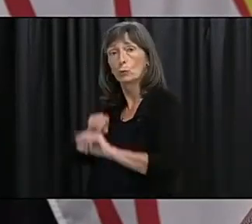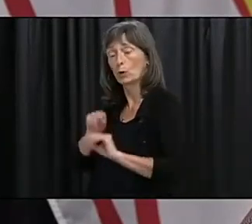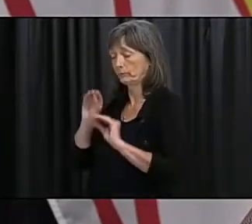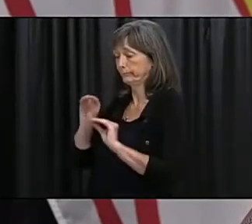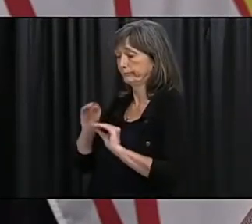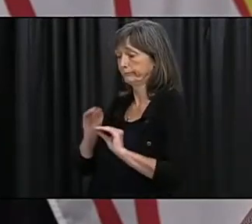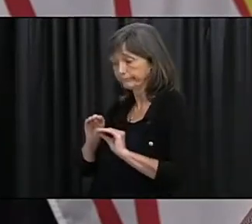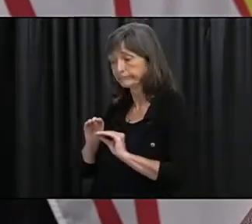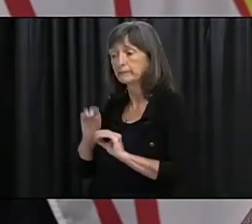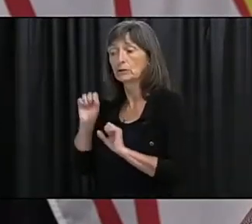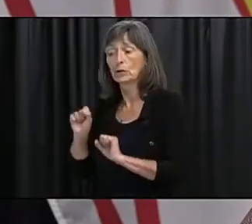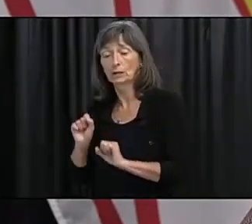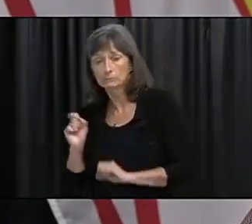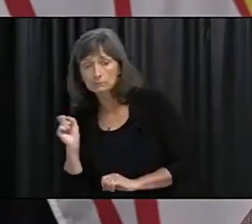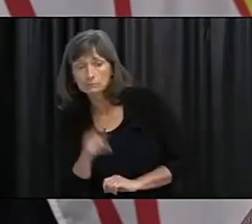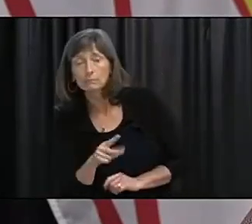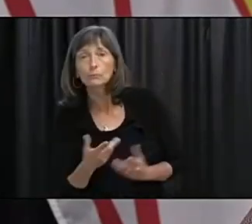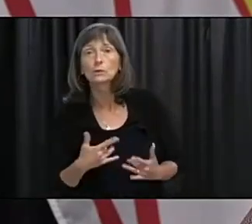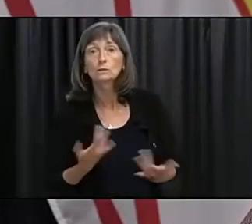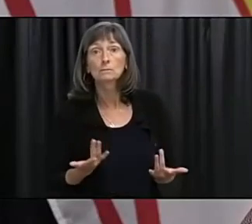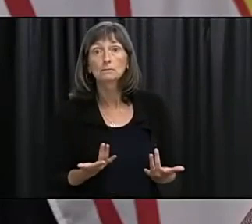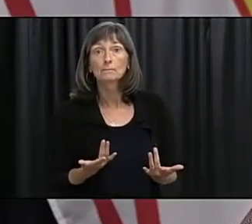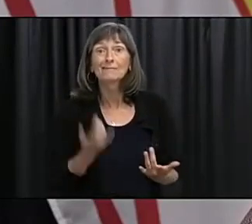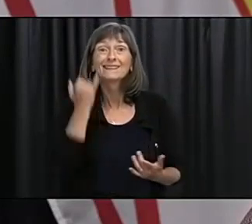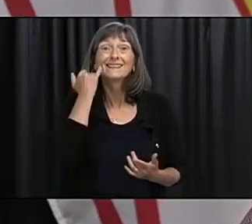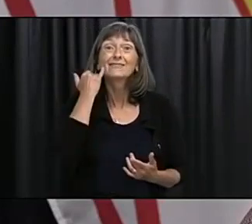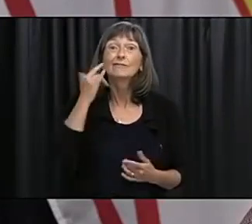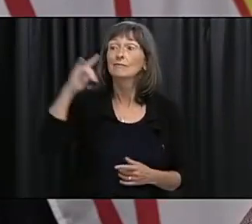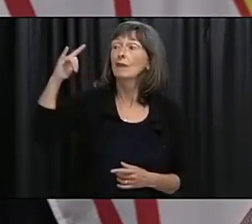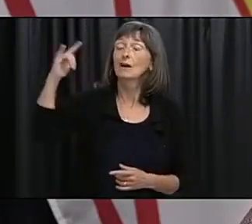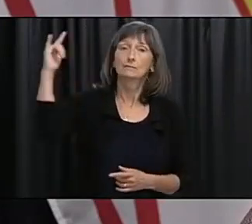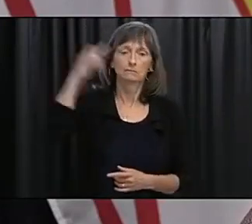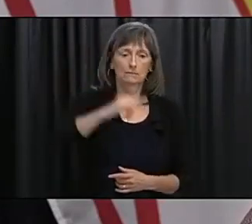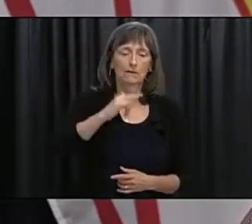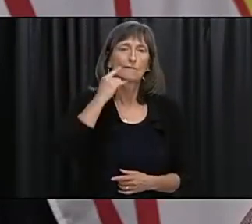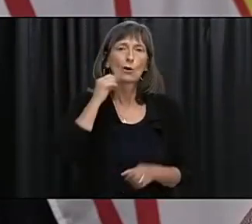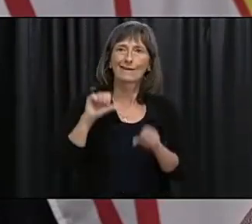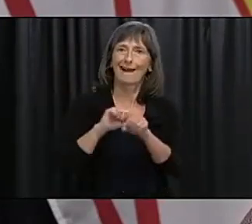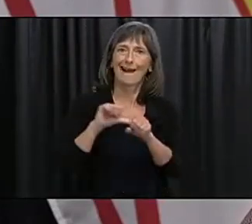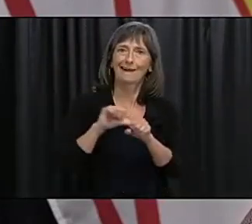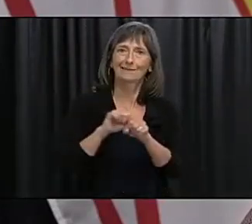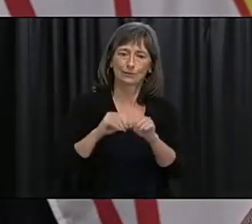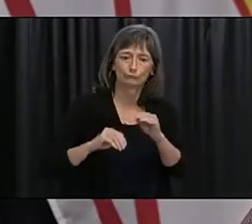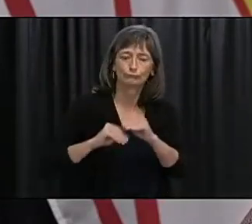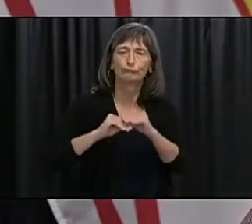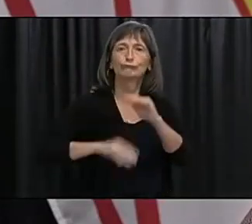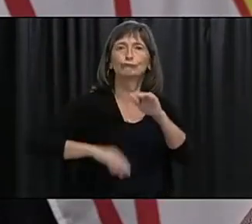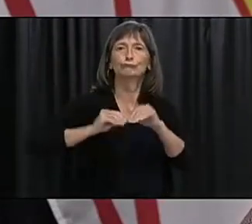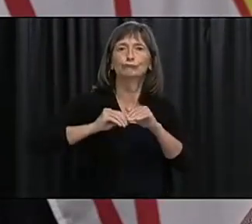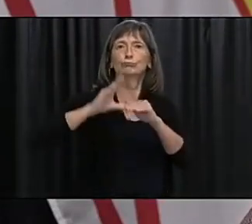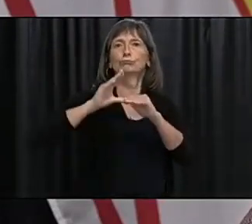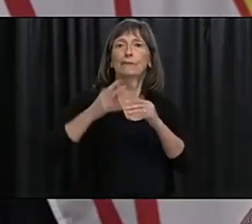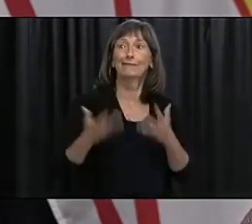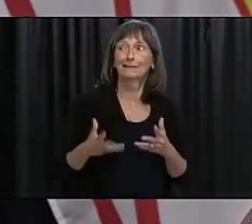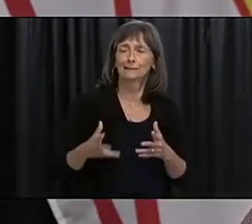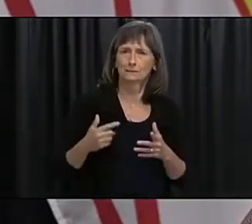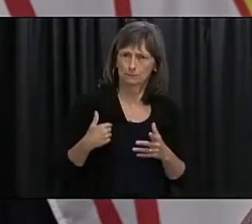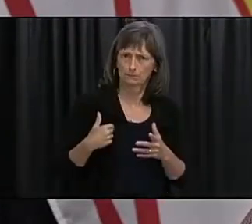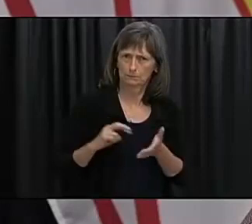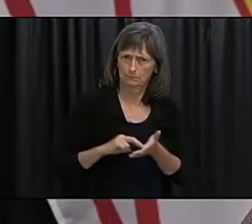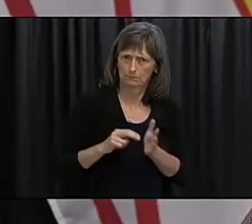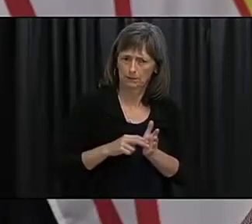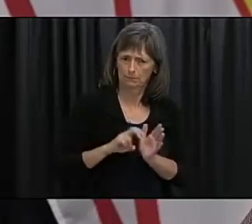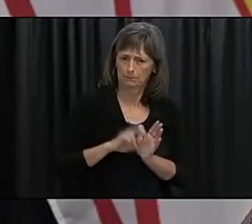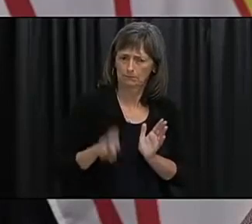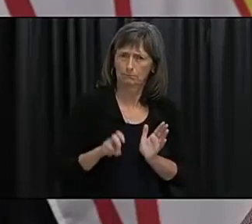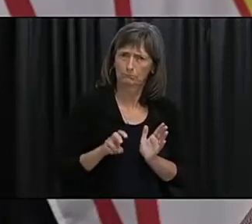so if you're flying here you're picking up fuel you're not from my knowledge at least you're not expected